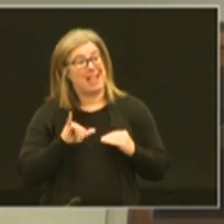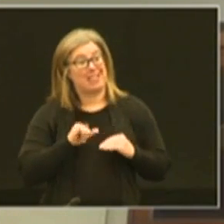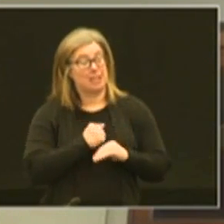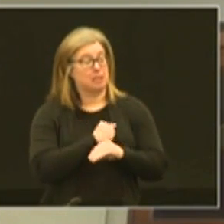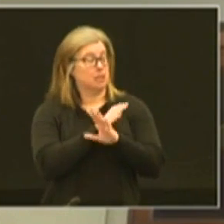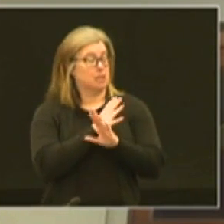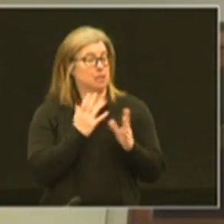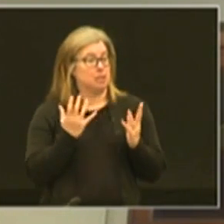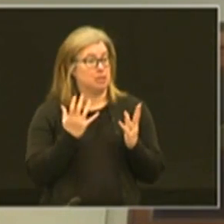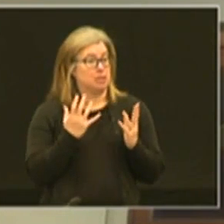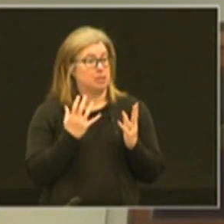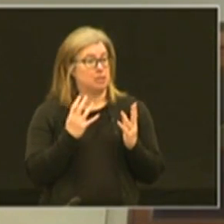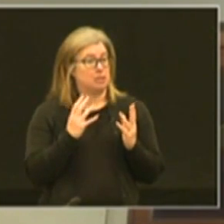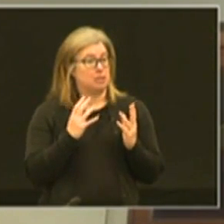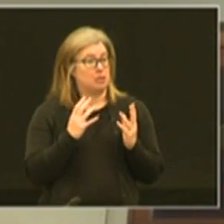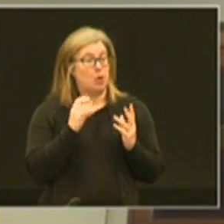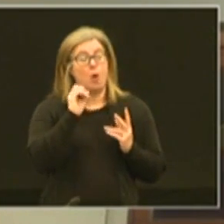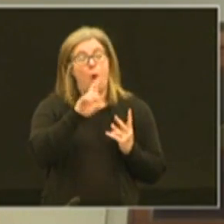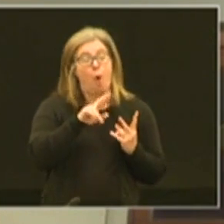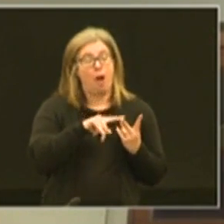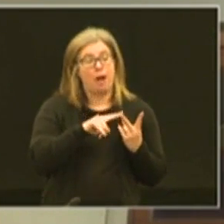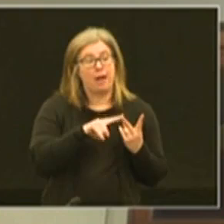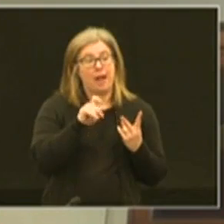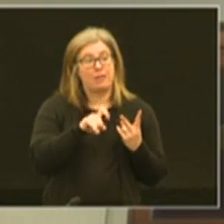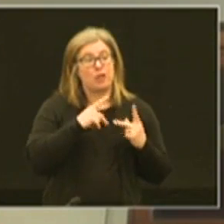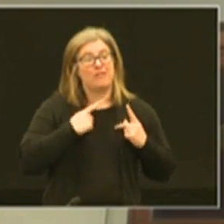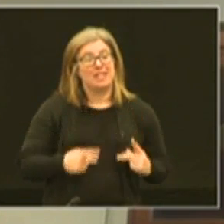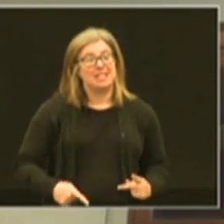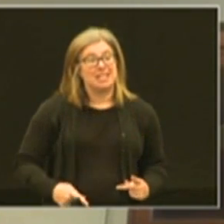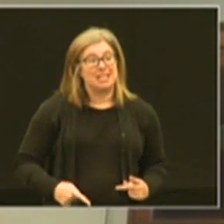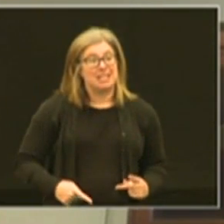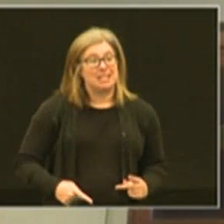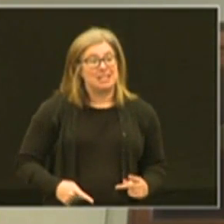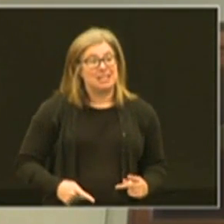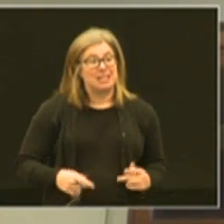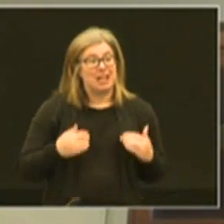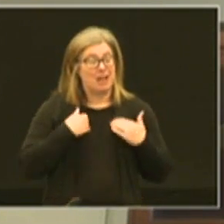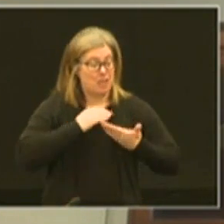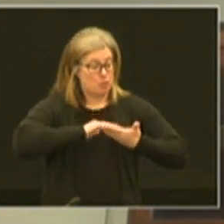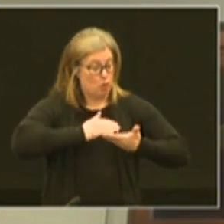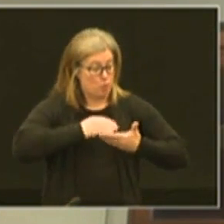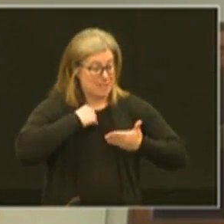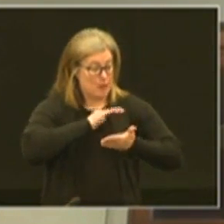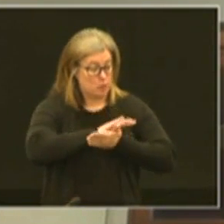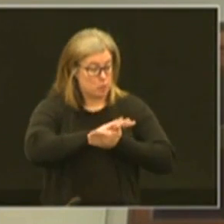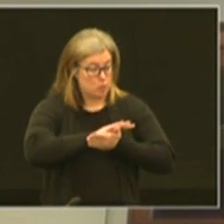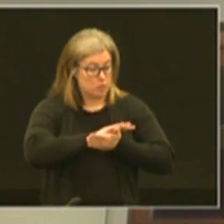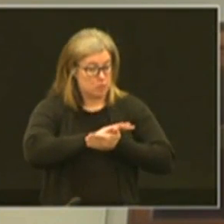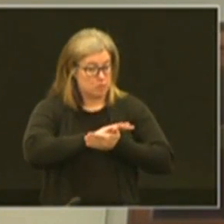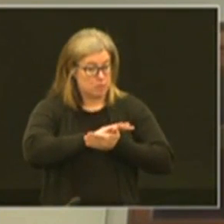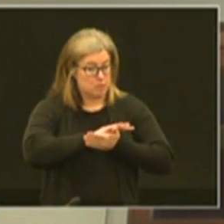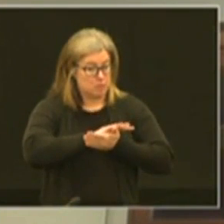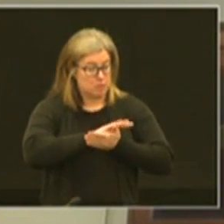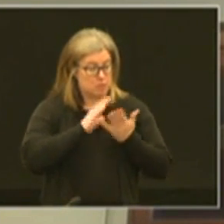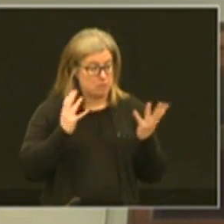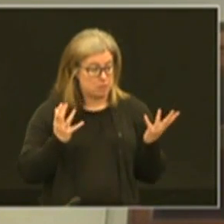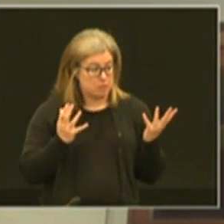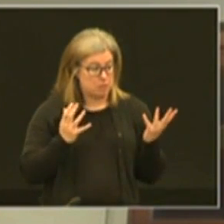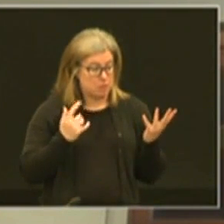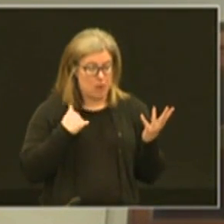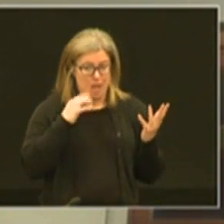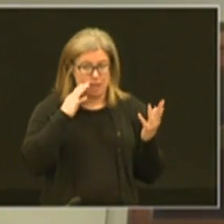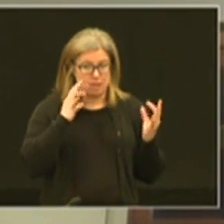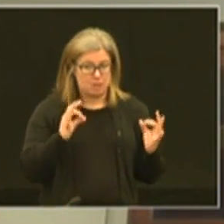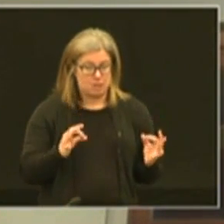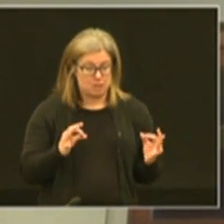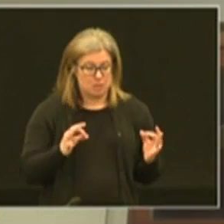this virtually or we have to physically you know we had all these Chromebooks in our schools and so you know we had a